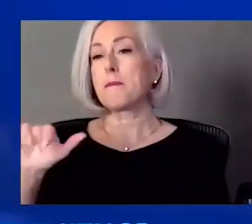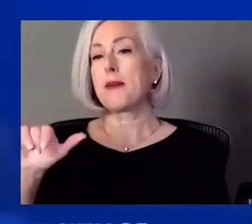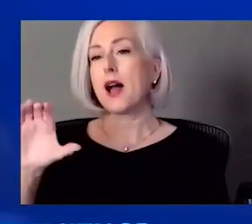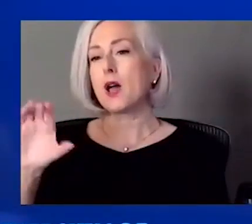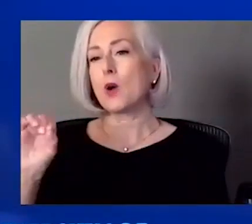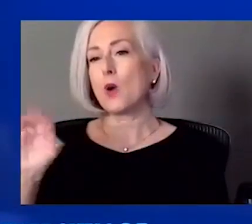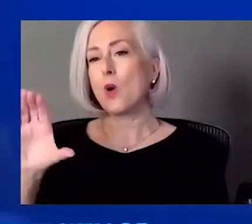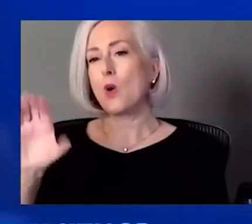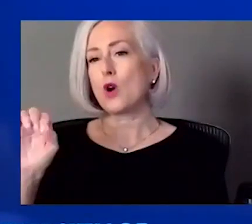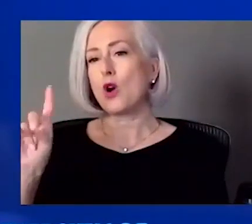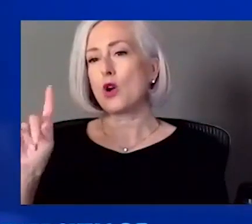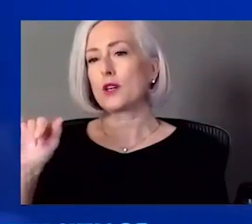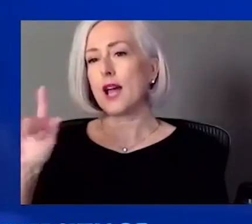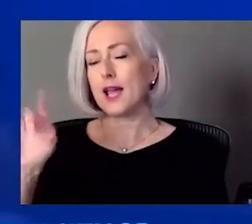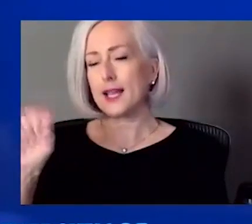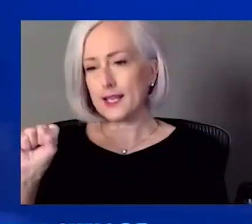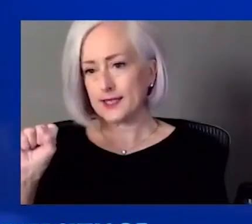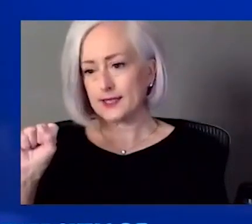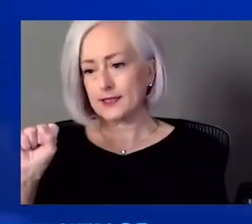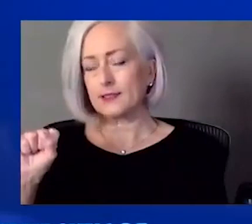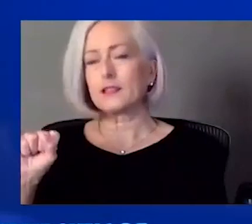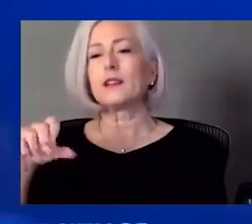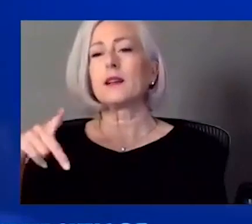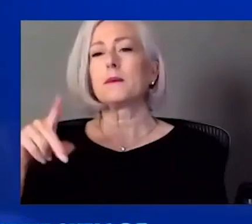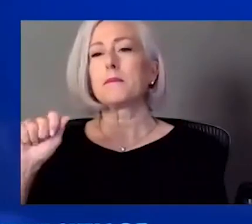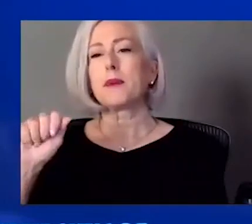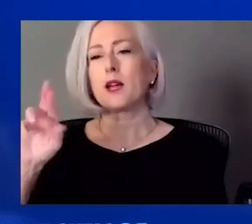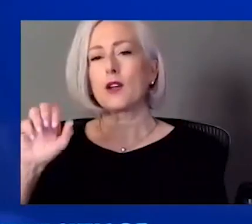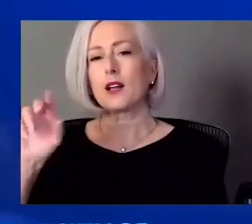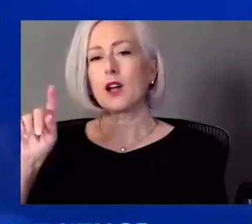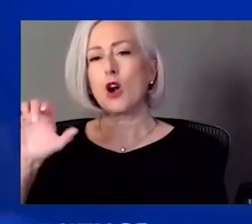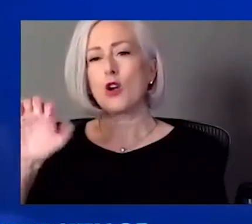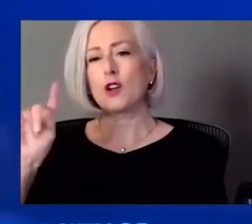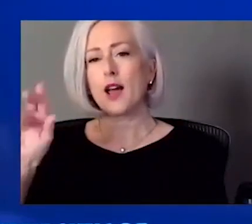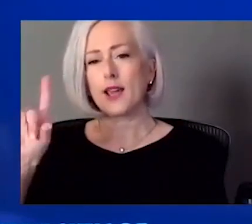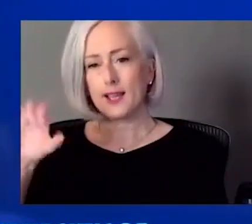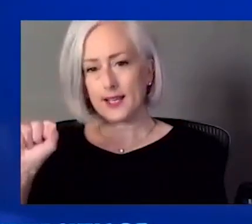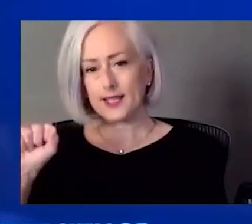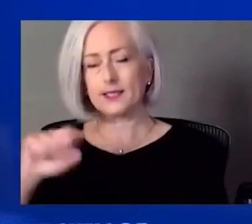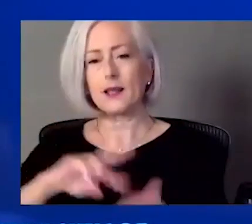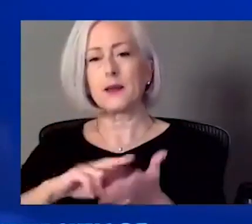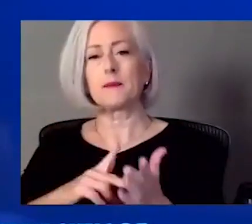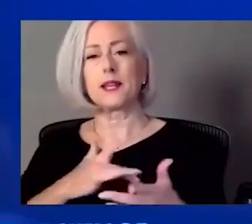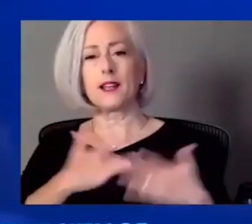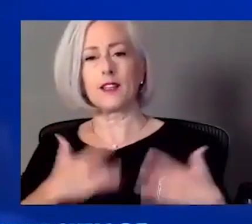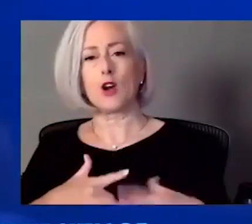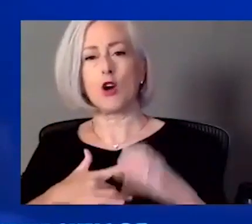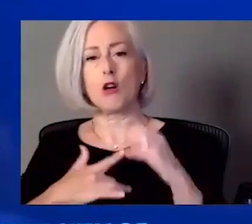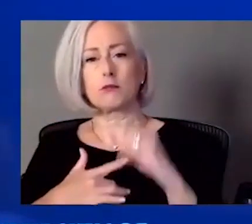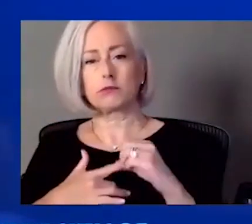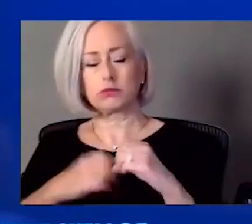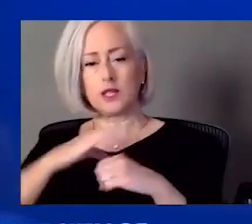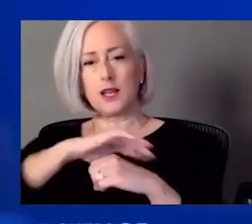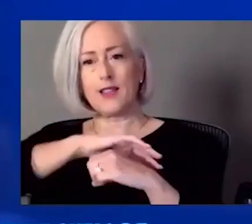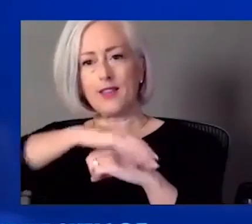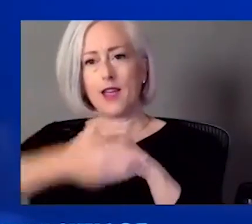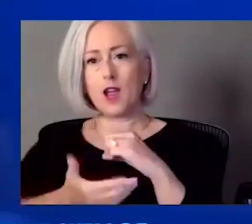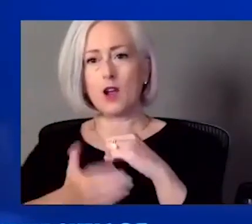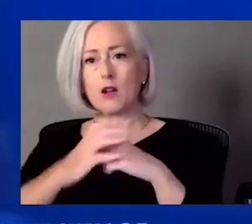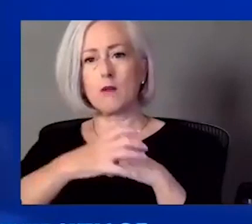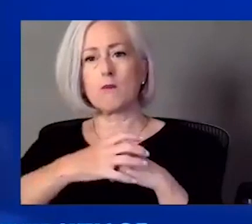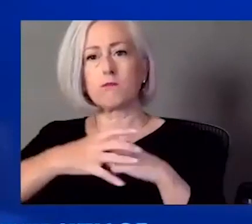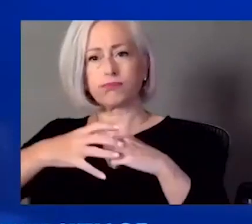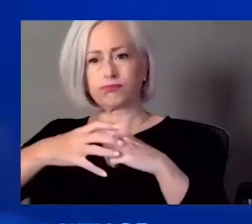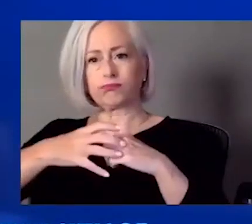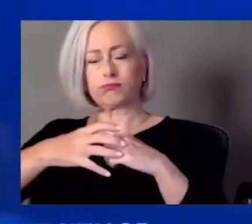heard about. Uh, it's been in the news, you know, I think the CDC or FDA is meeting today to talk about it more and